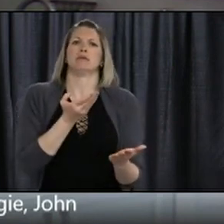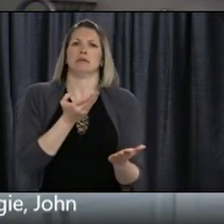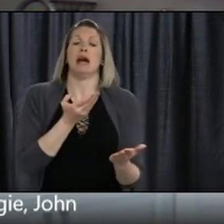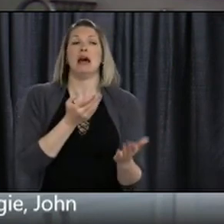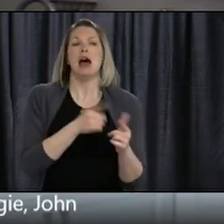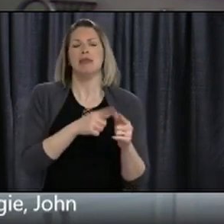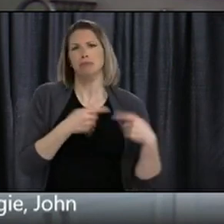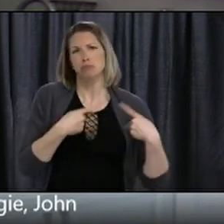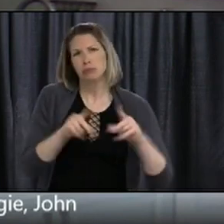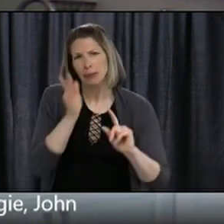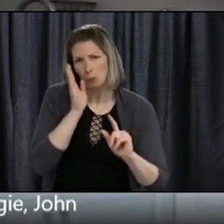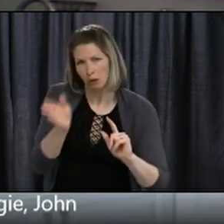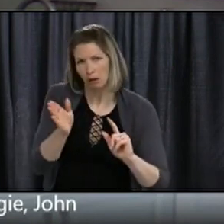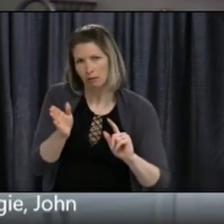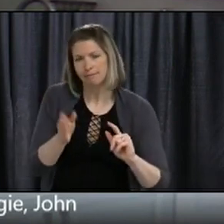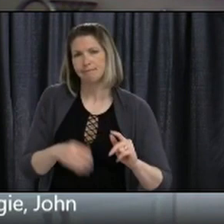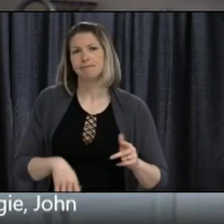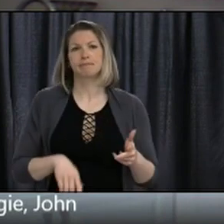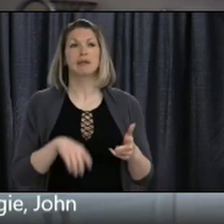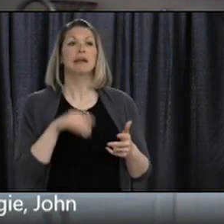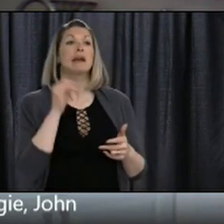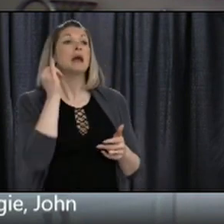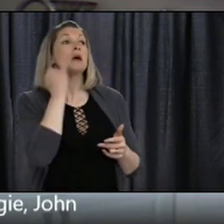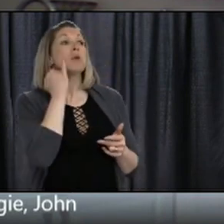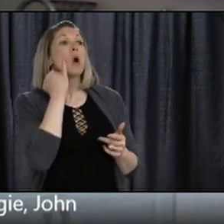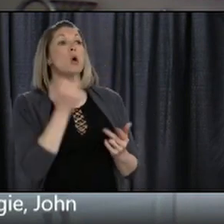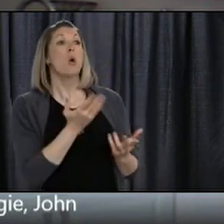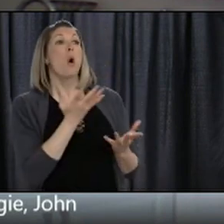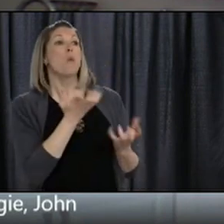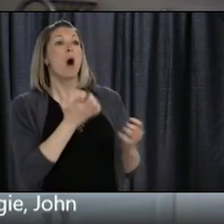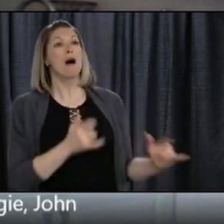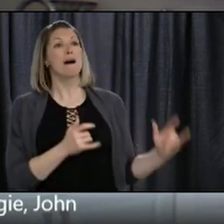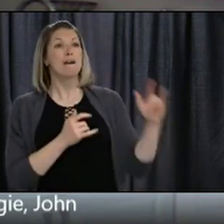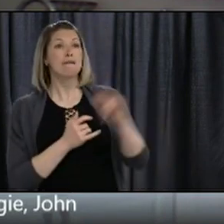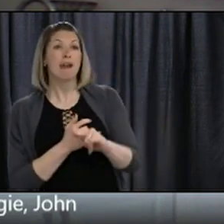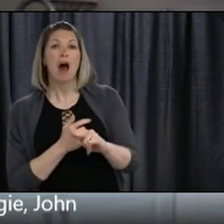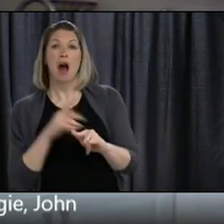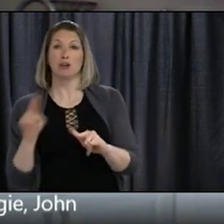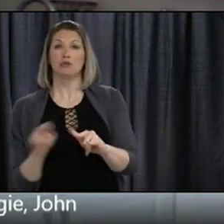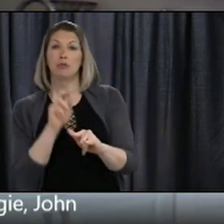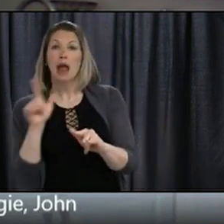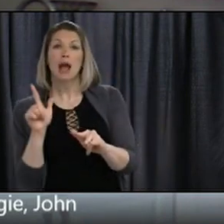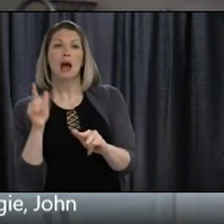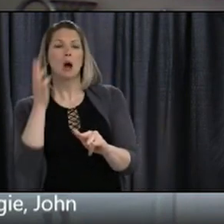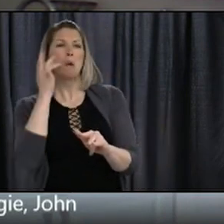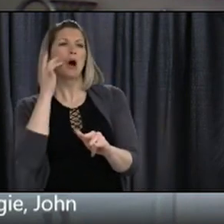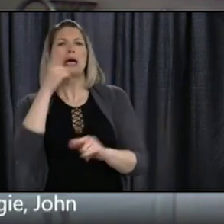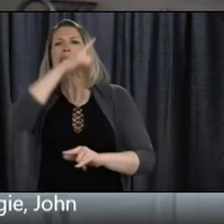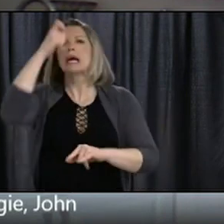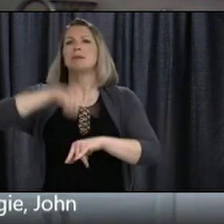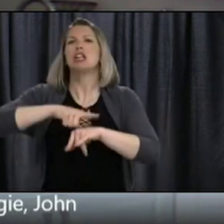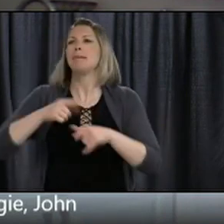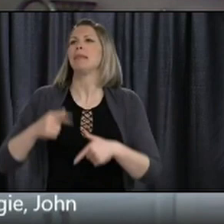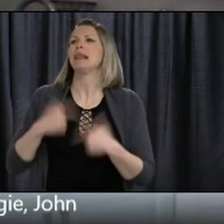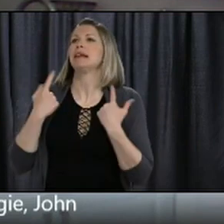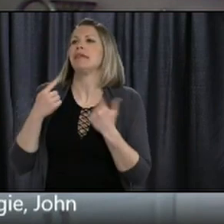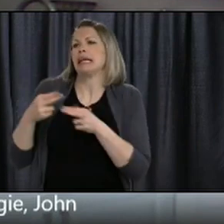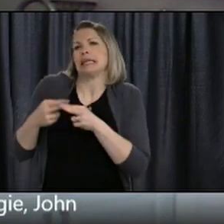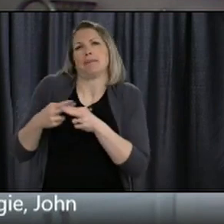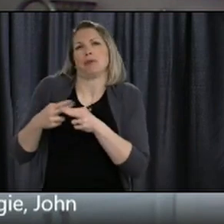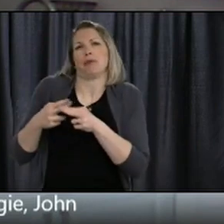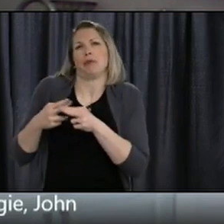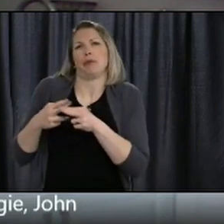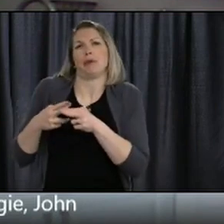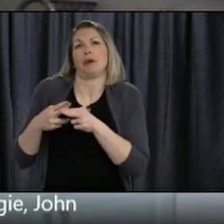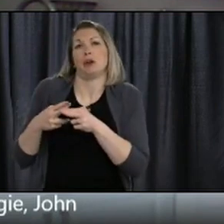here because you have a seasonal home, your permanent address is somewhere else, or you are coming here for